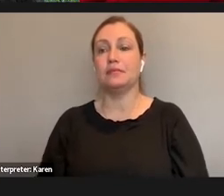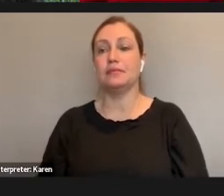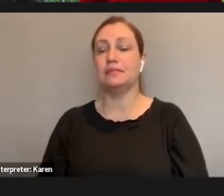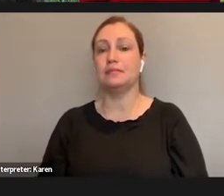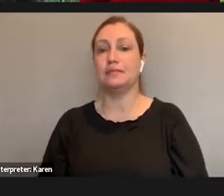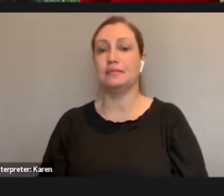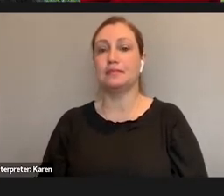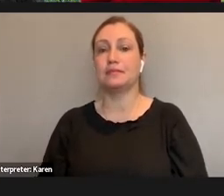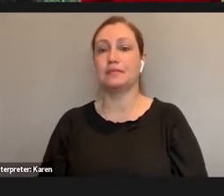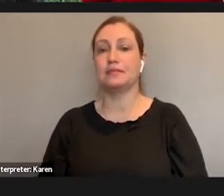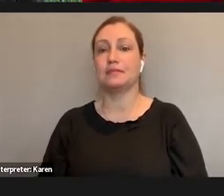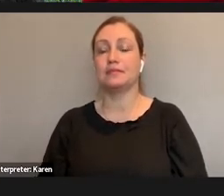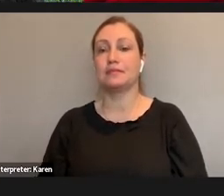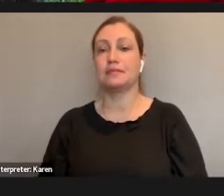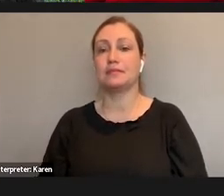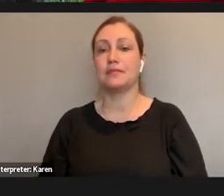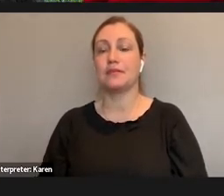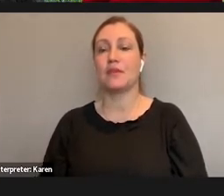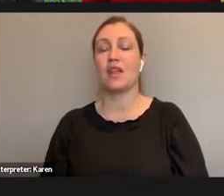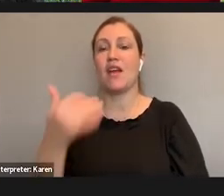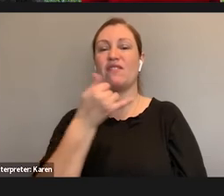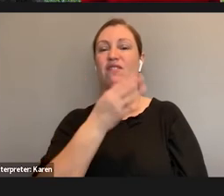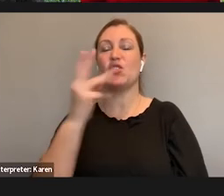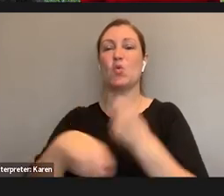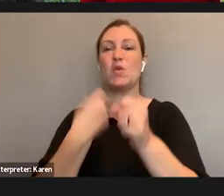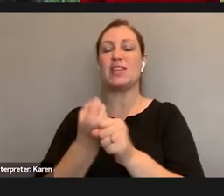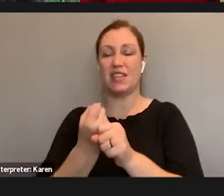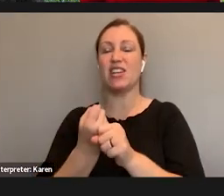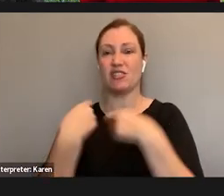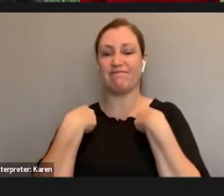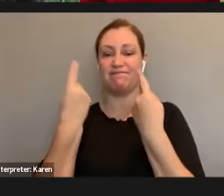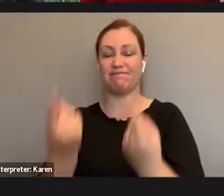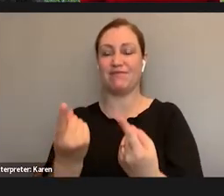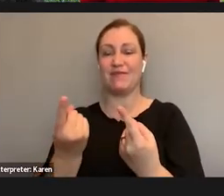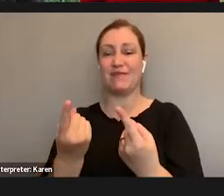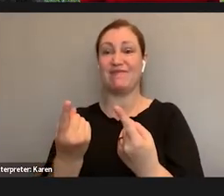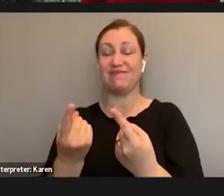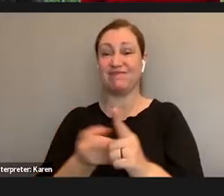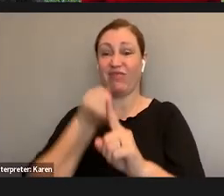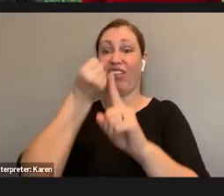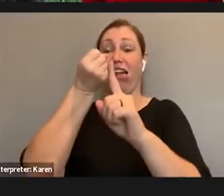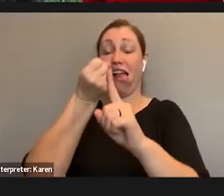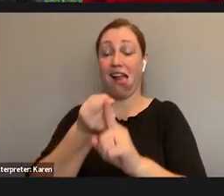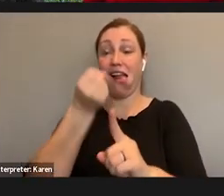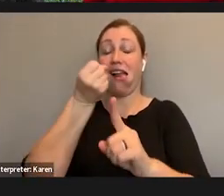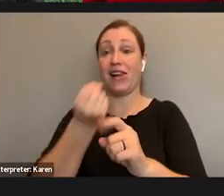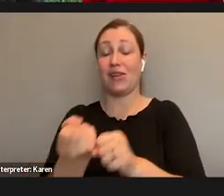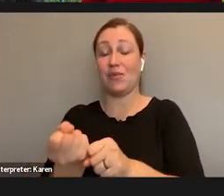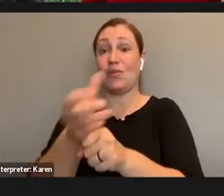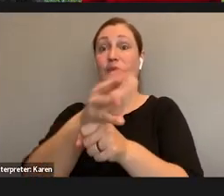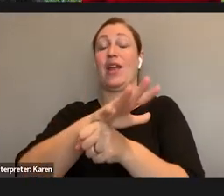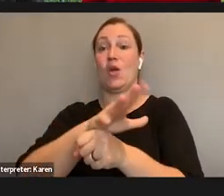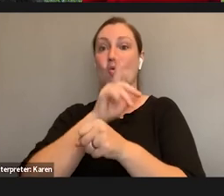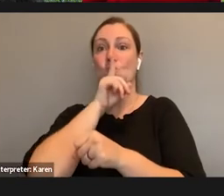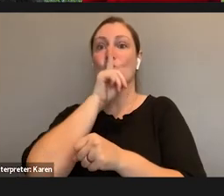In the last few years, the pandemic has created a huge interest and a massive leap forward in